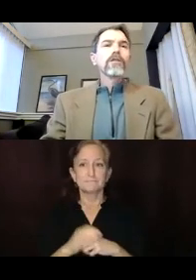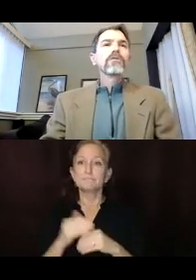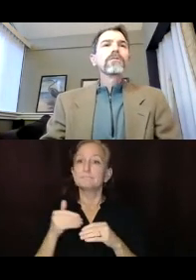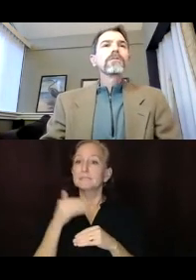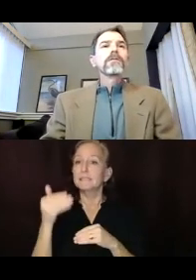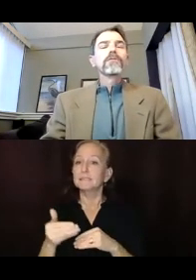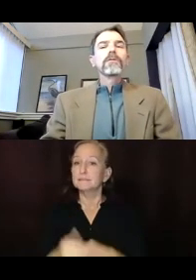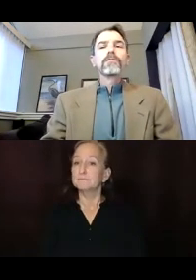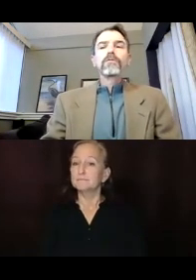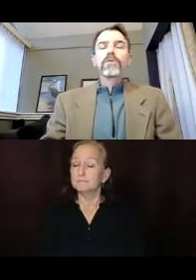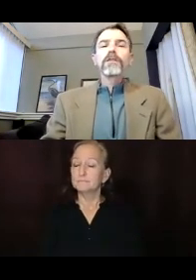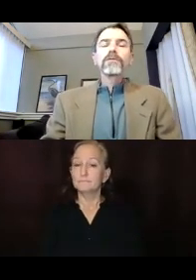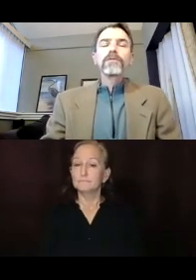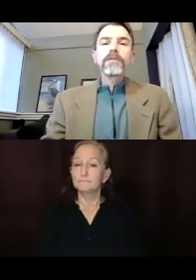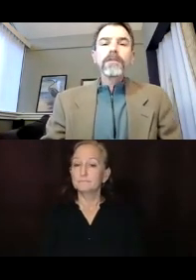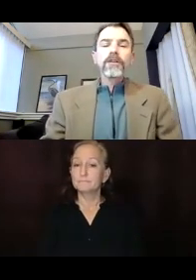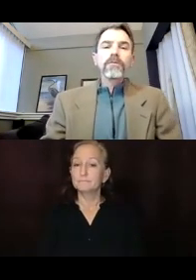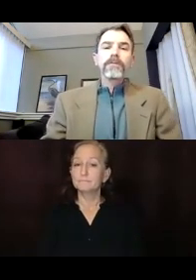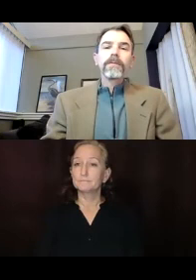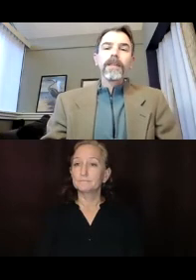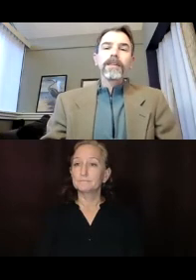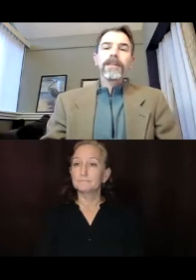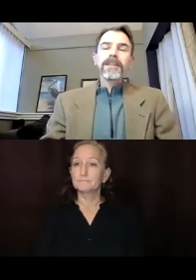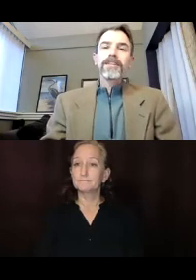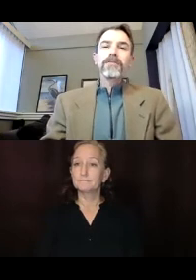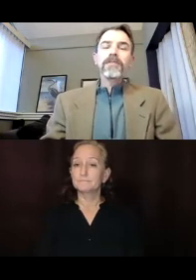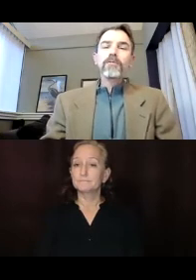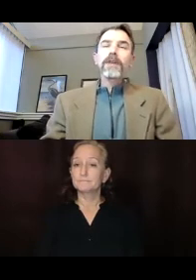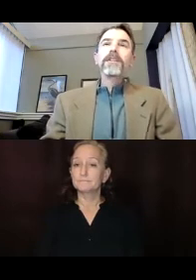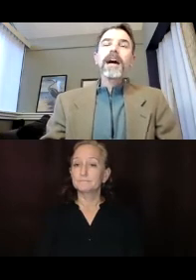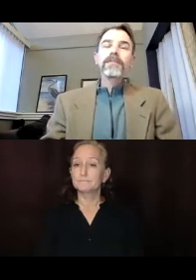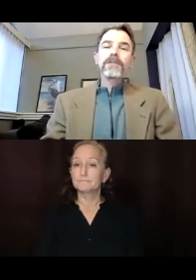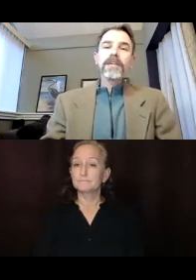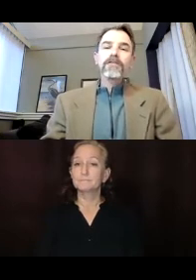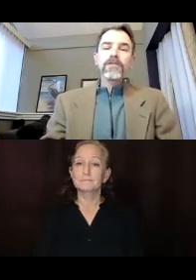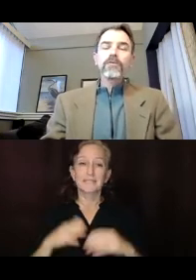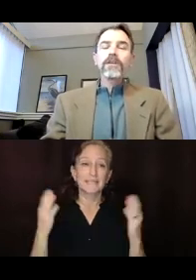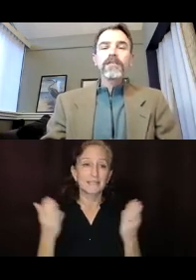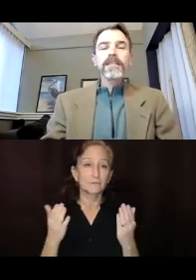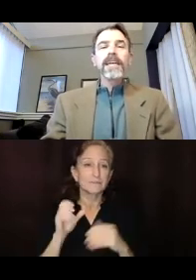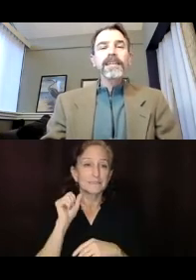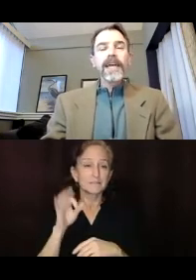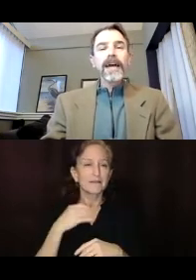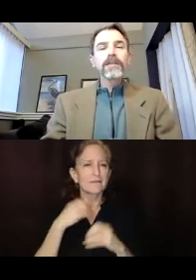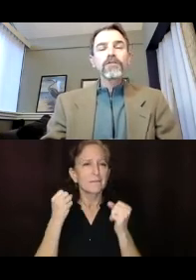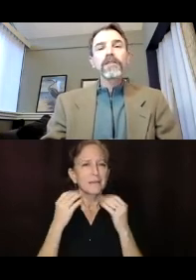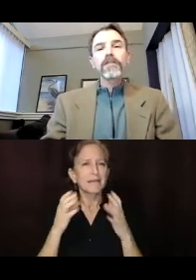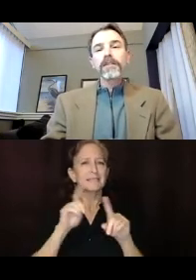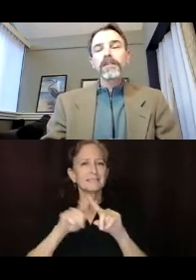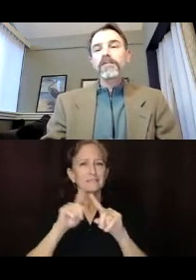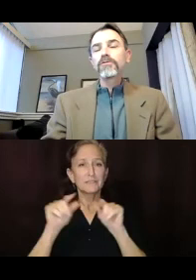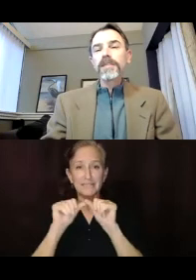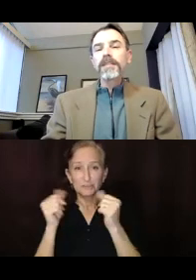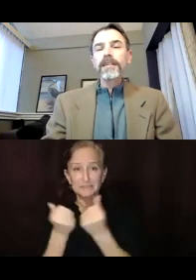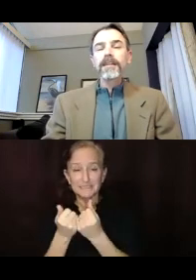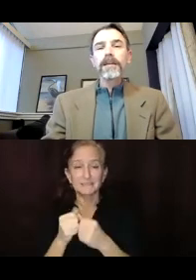So we're, you know, in San Francisco, we have a lot of different agencies where a city and the county, which also makes